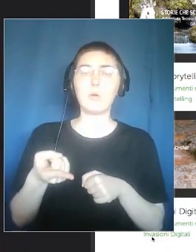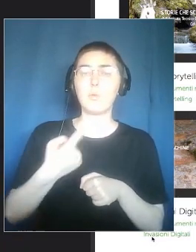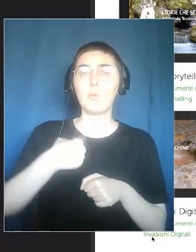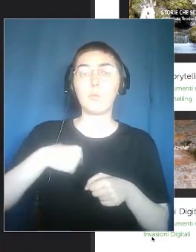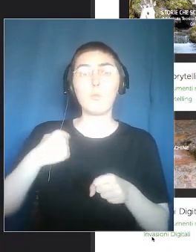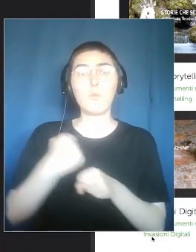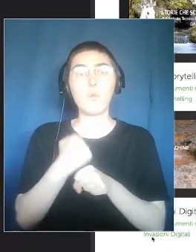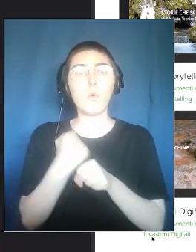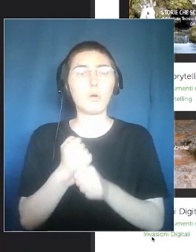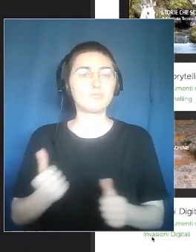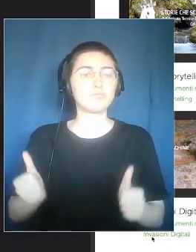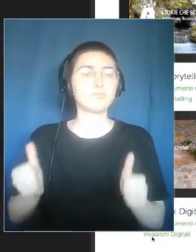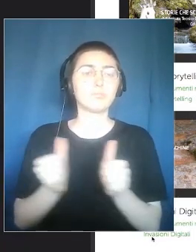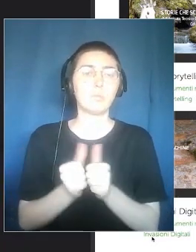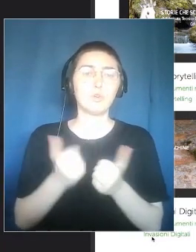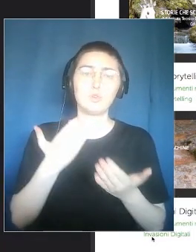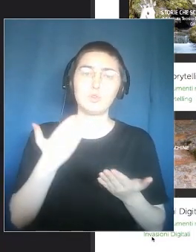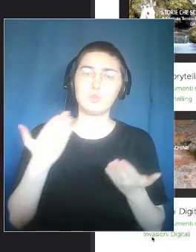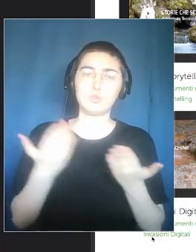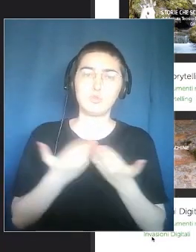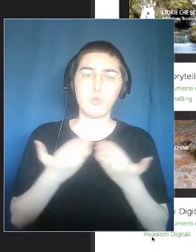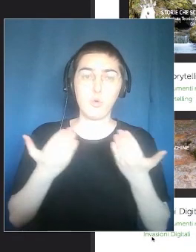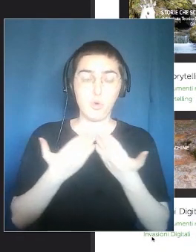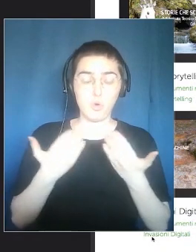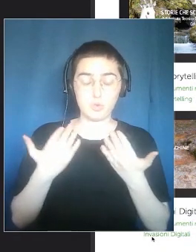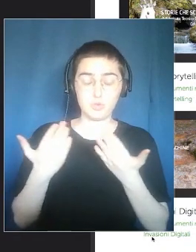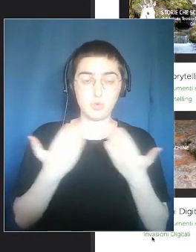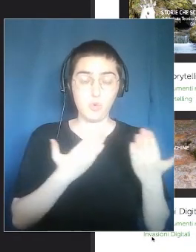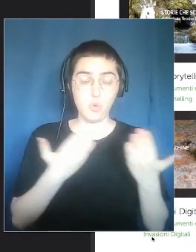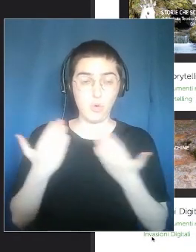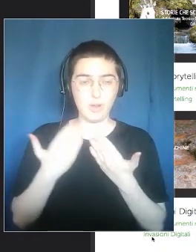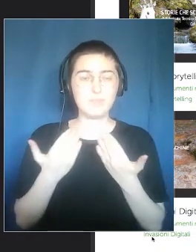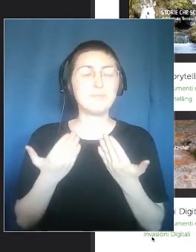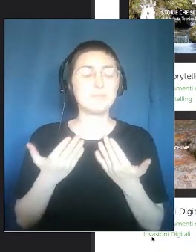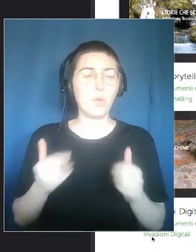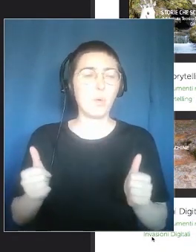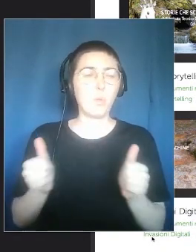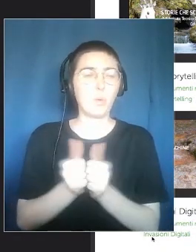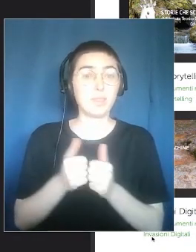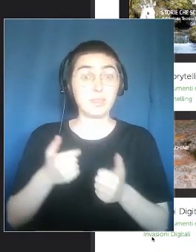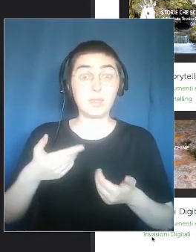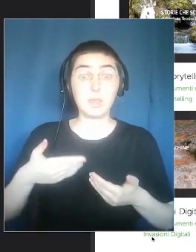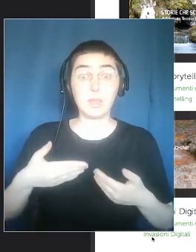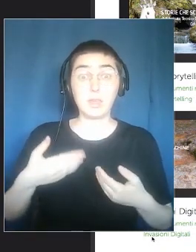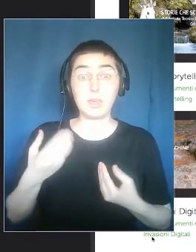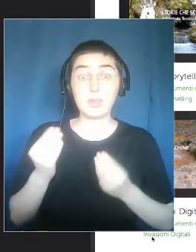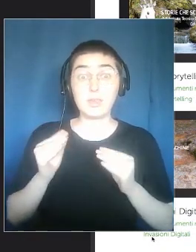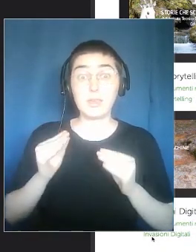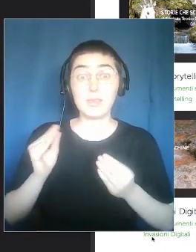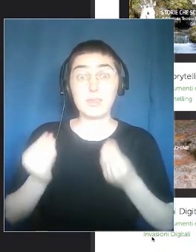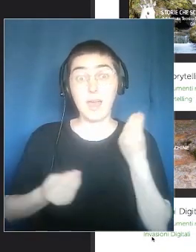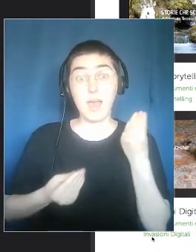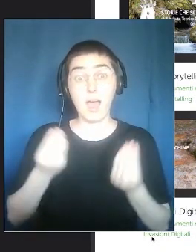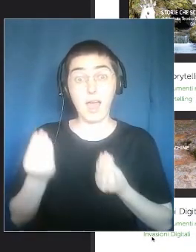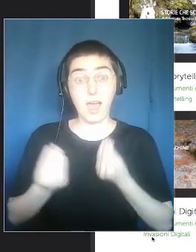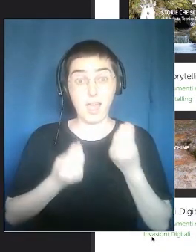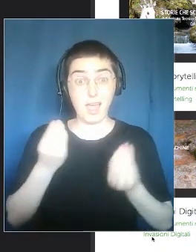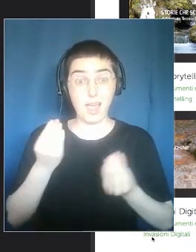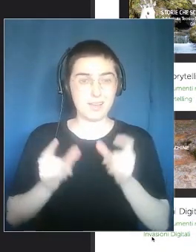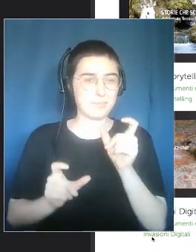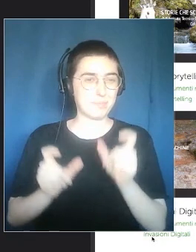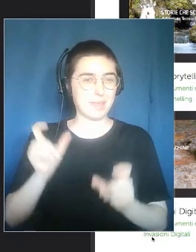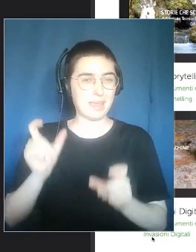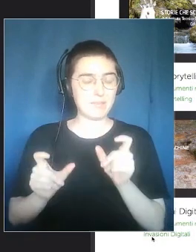We worked with schools, this case, we worked with young people to give them a voice,